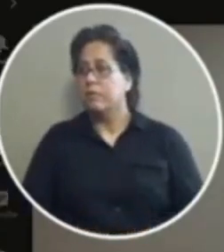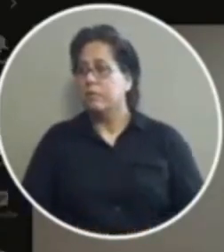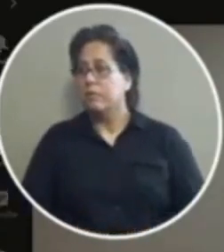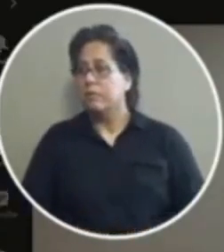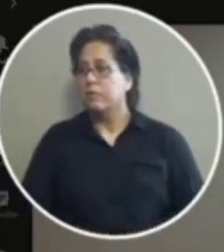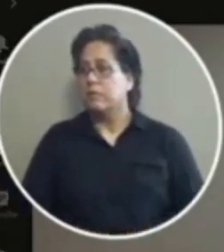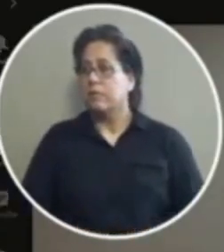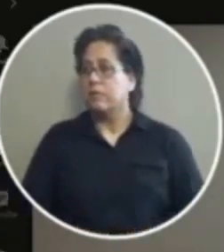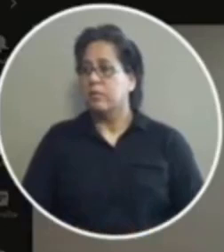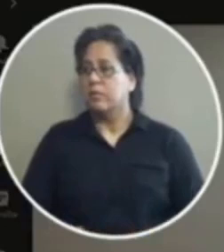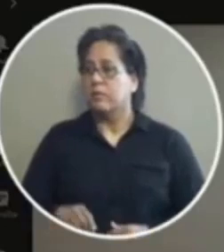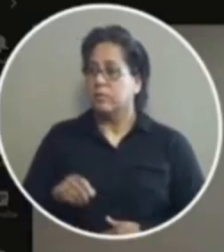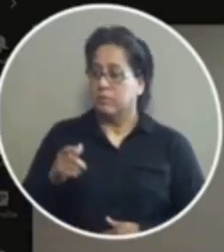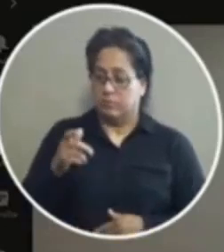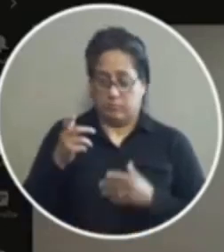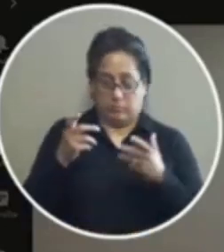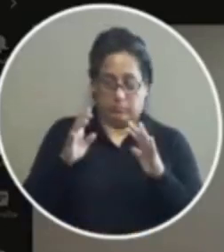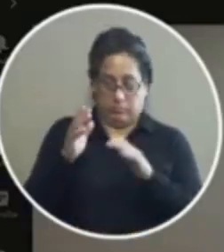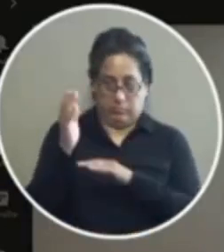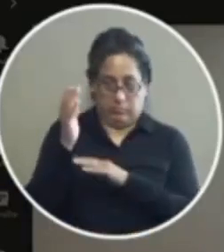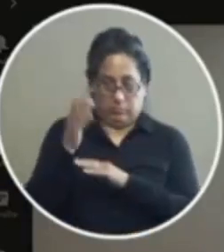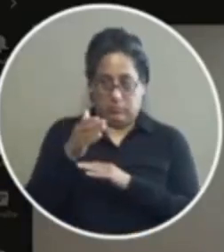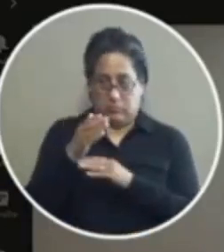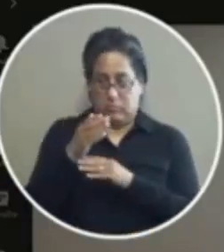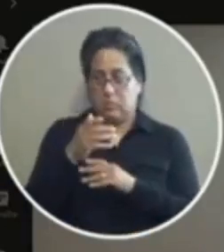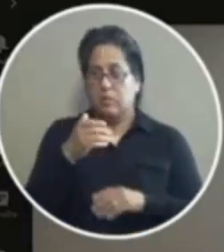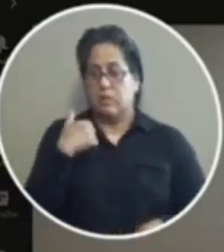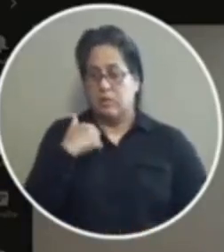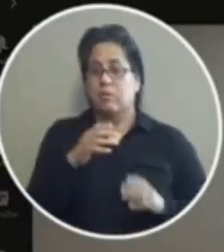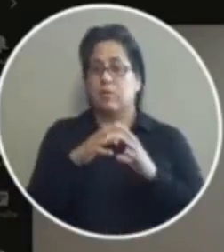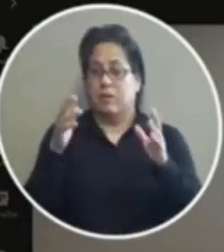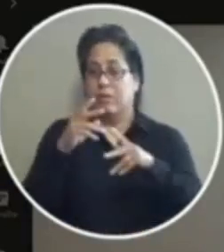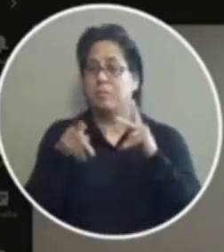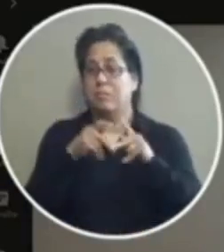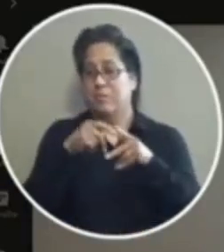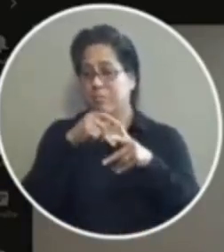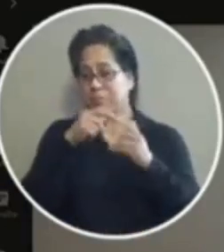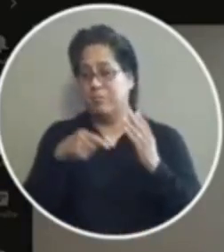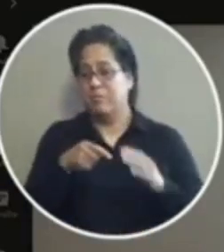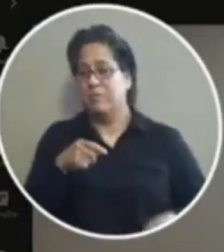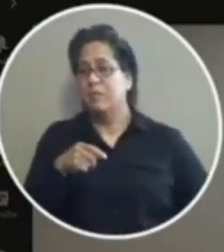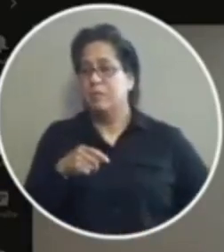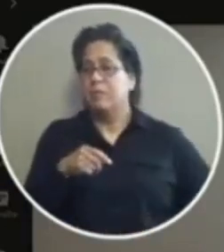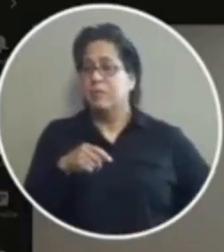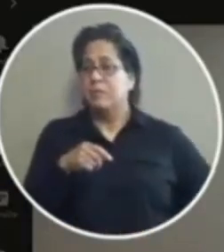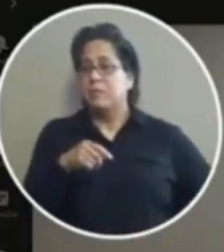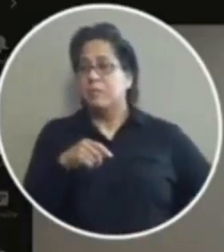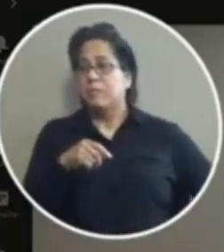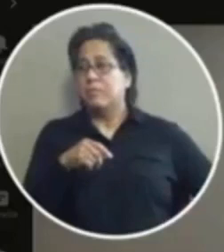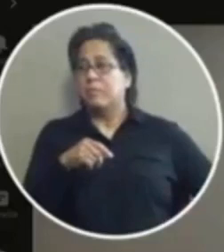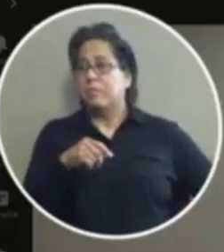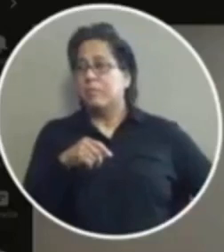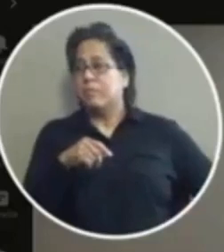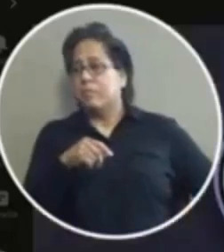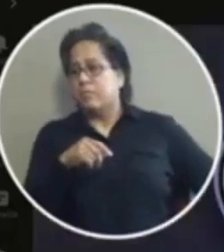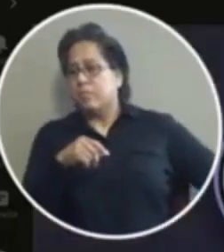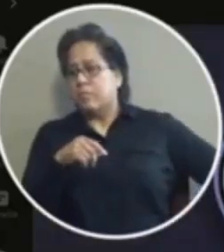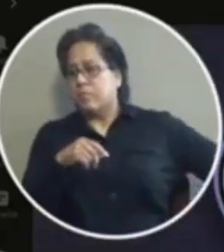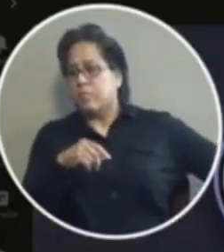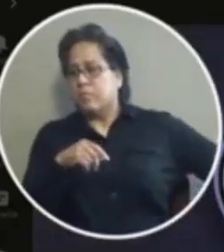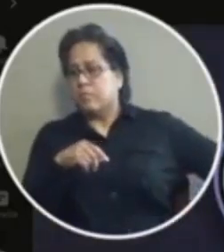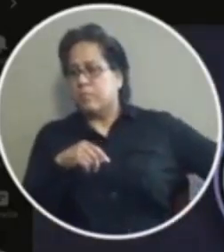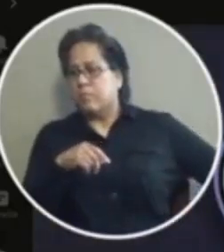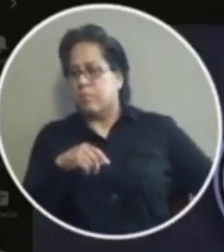is that the end of the presentations we have a lot of people yes yes sir is there public comment mayor